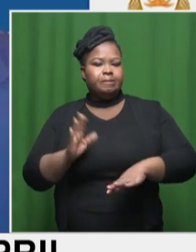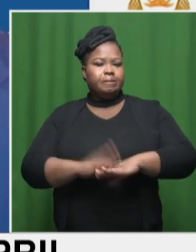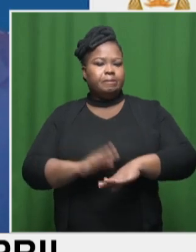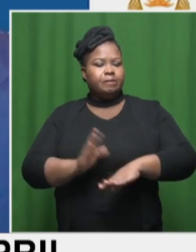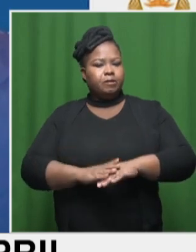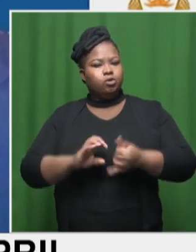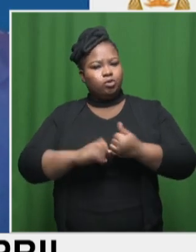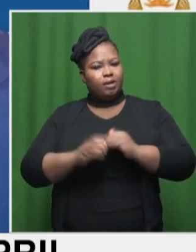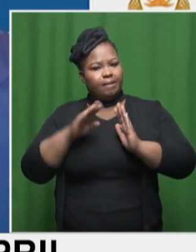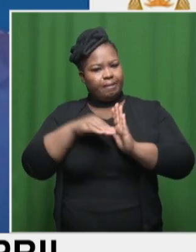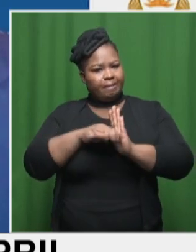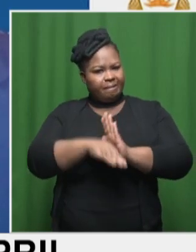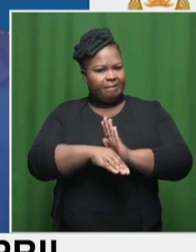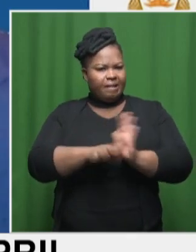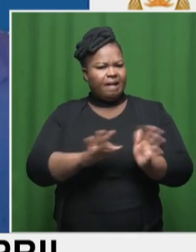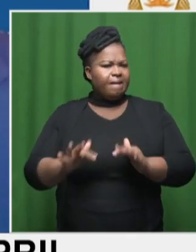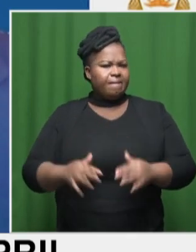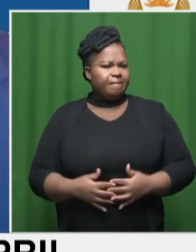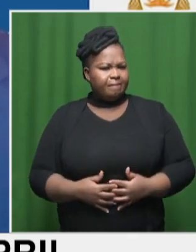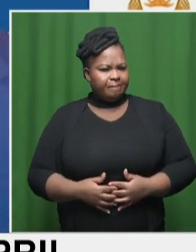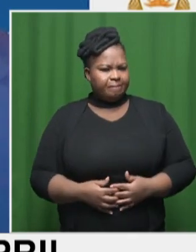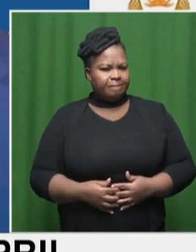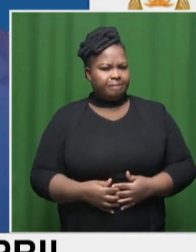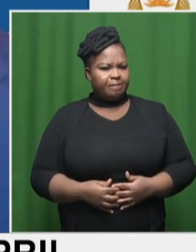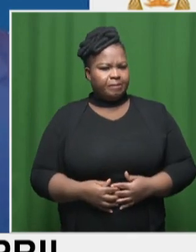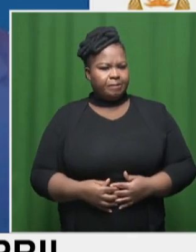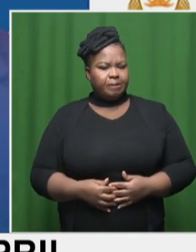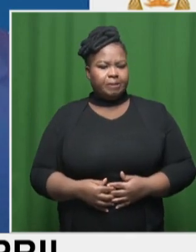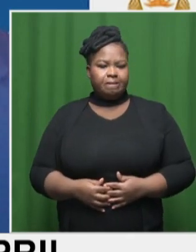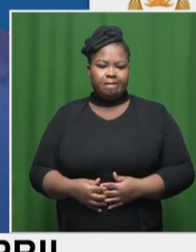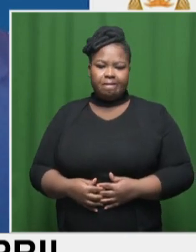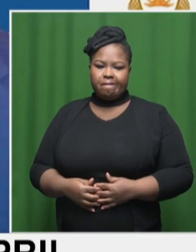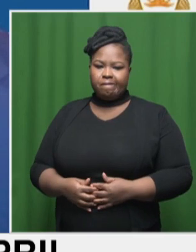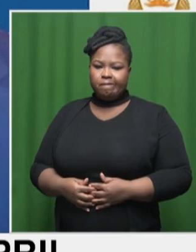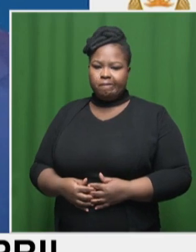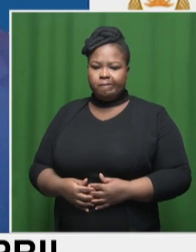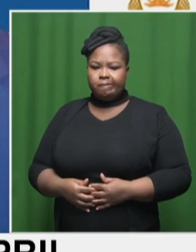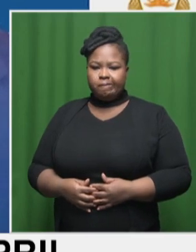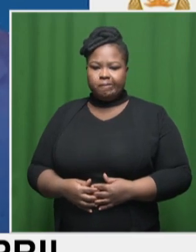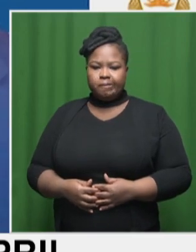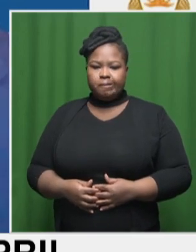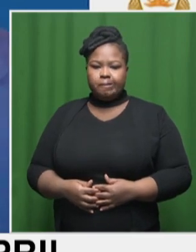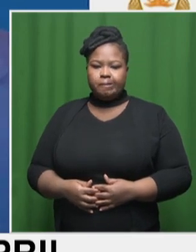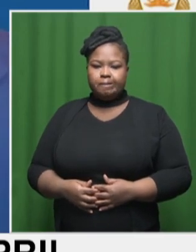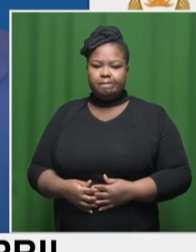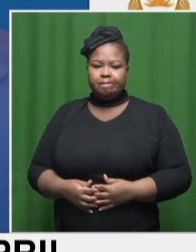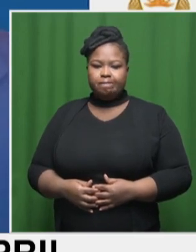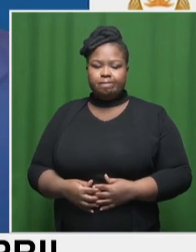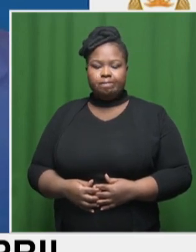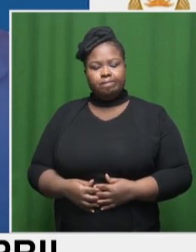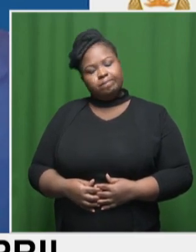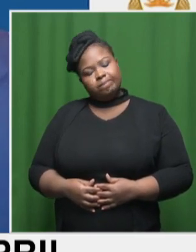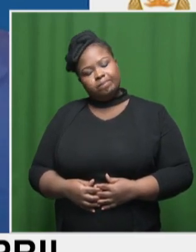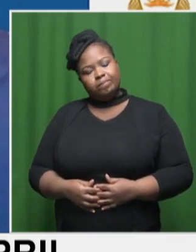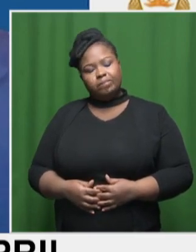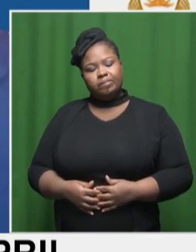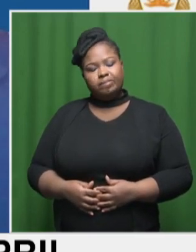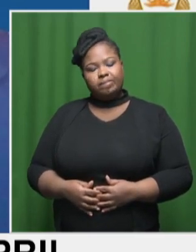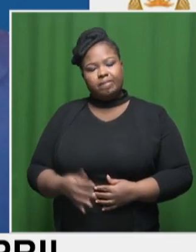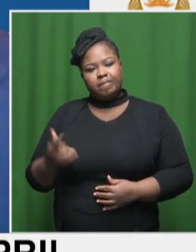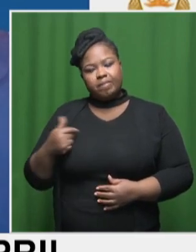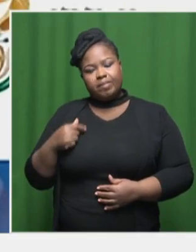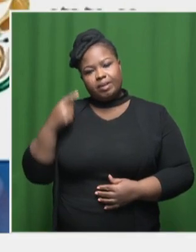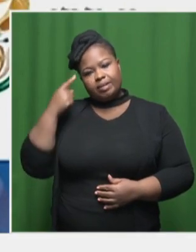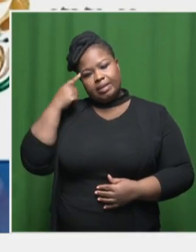down that inflation band? Yeah, look, I think that it's one not to